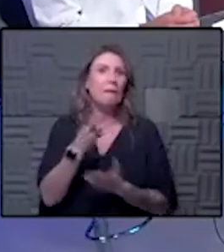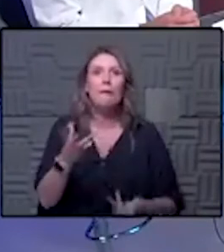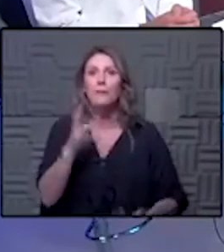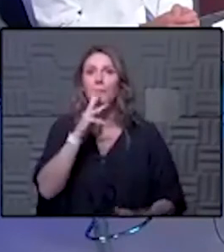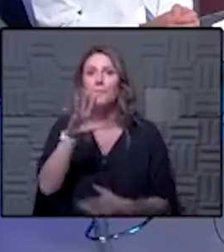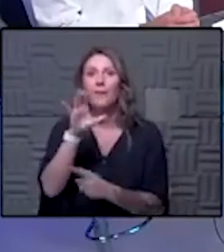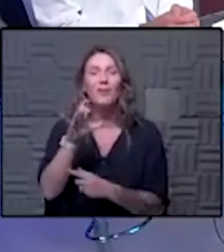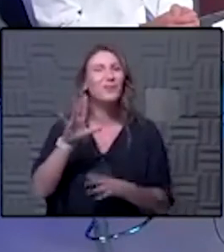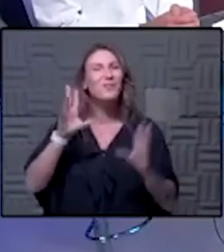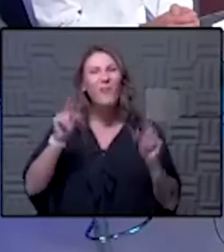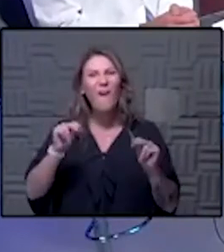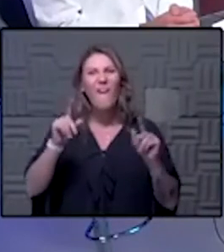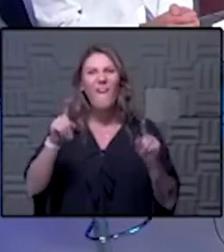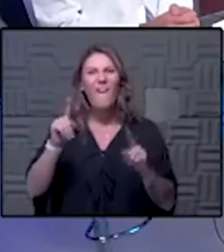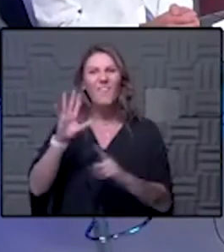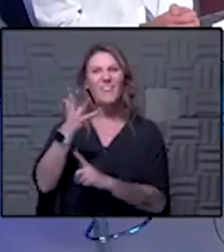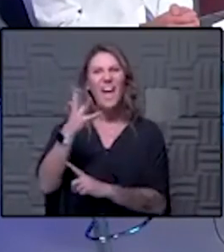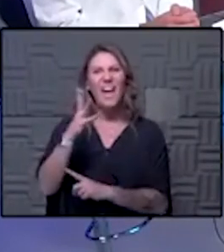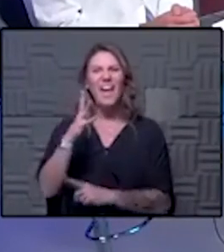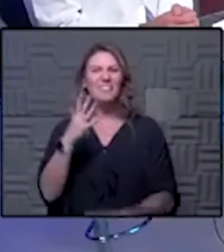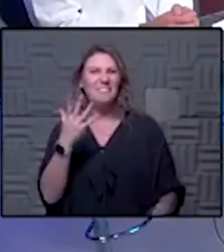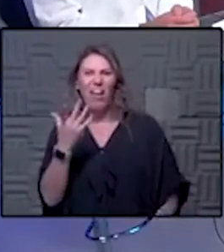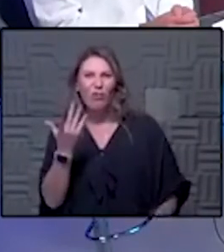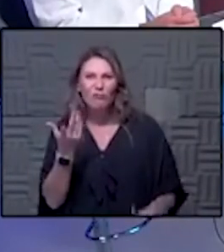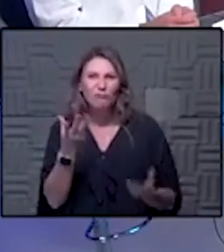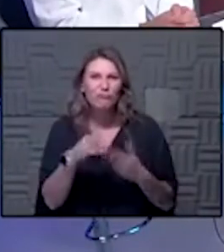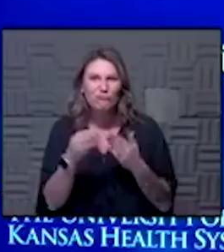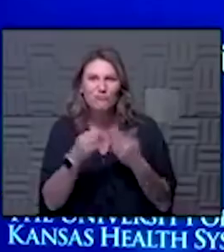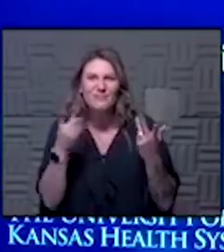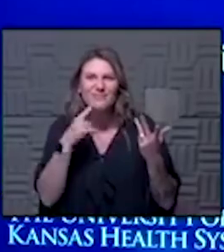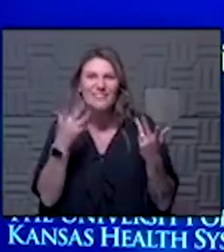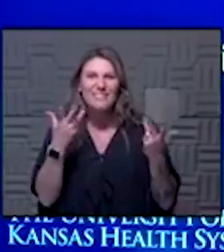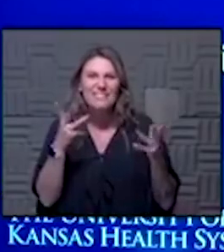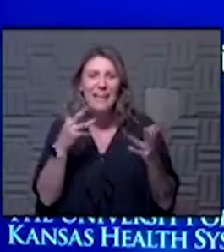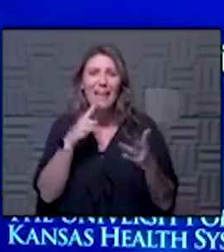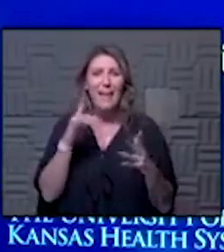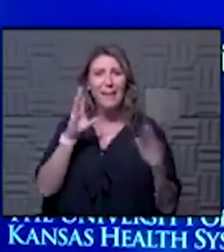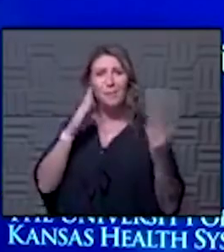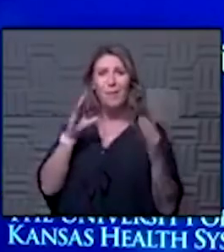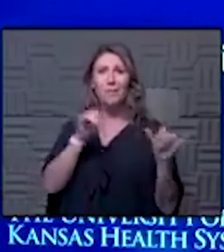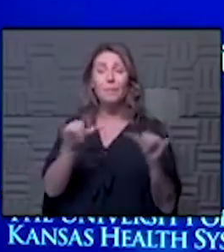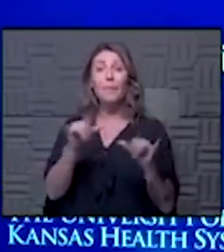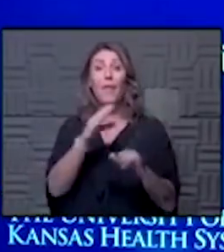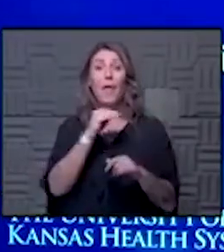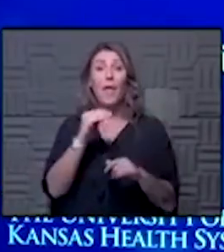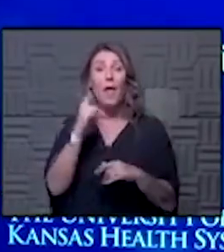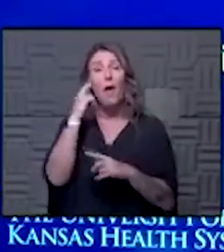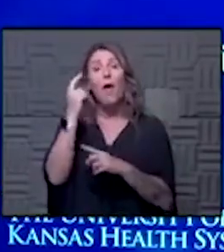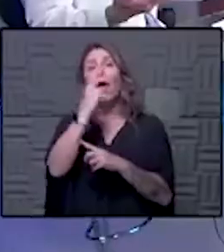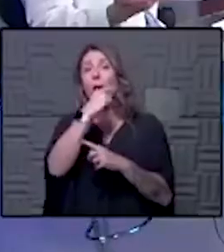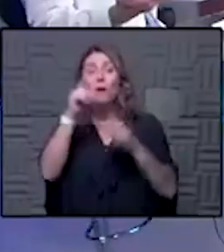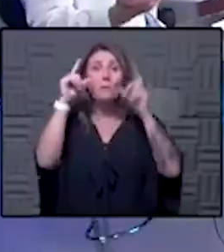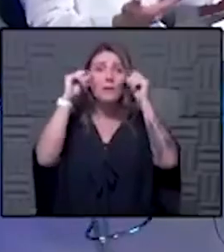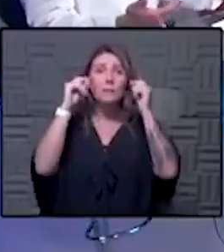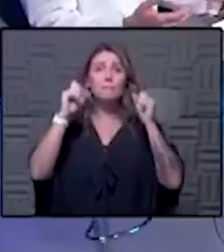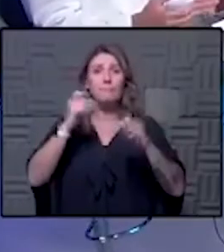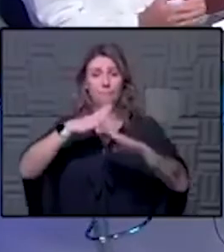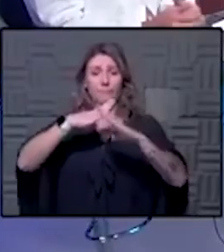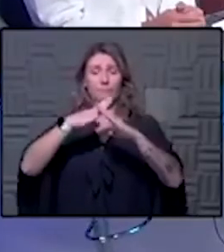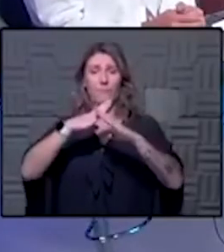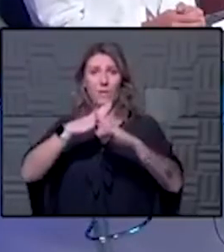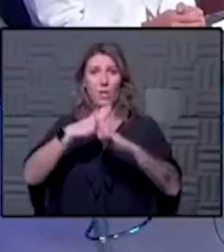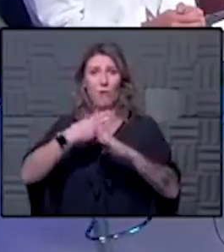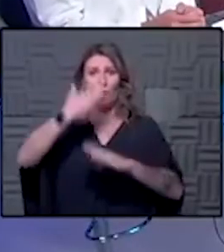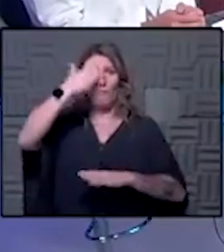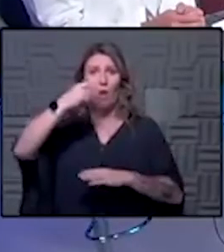five or ten dollars on them and be good be just fine you get another repair for that price actually so and while eyeglasses may offer some protection because they directly right in front of